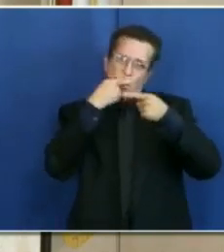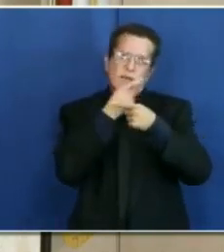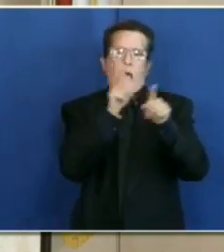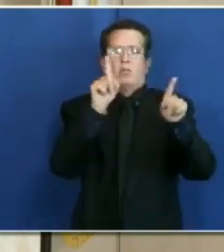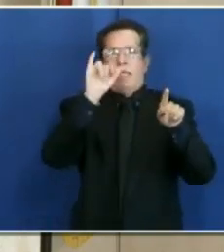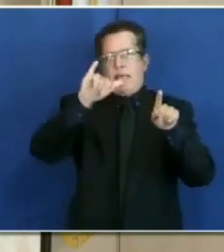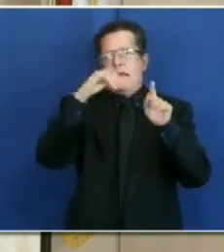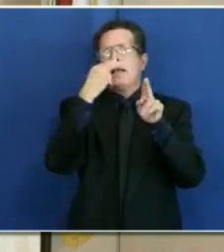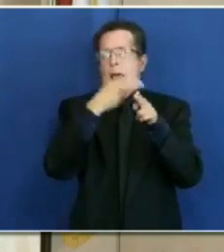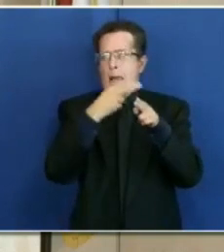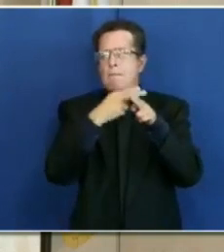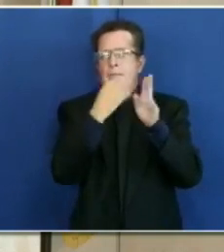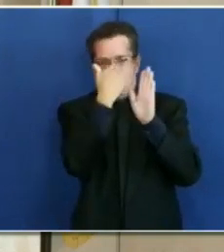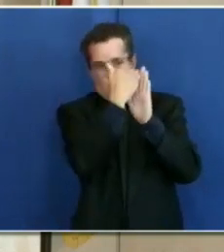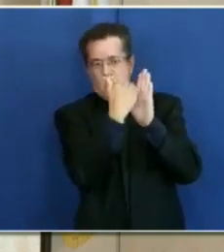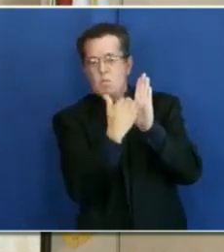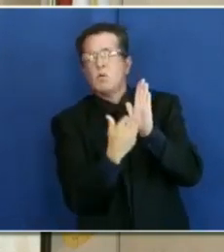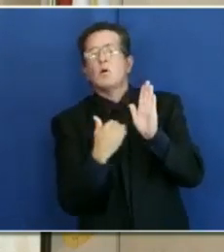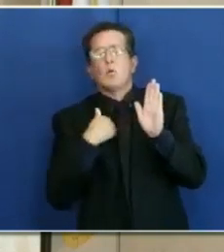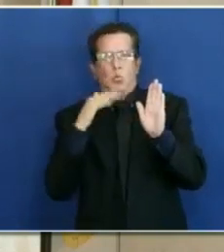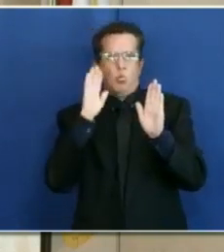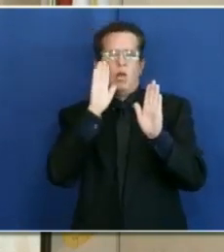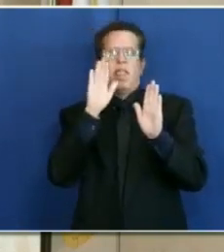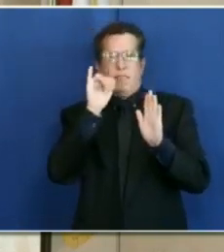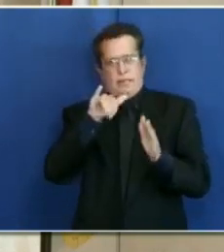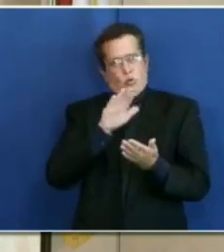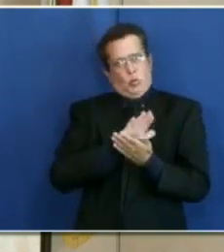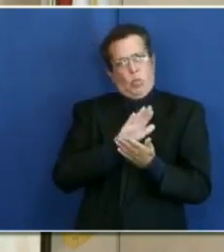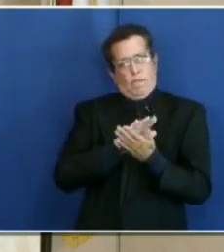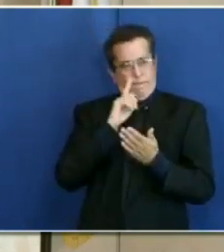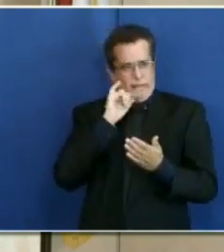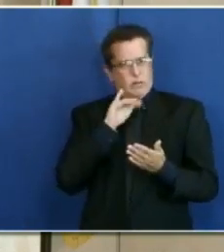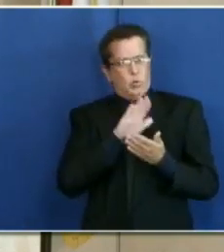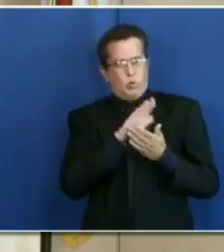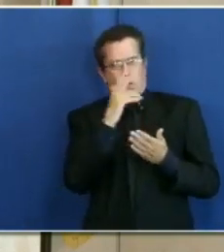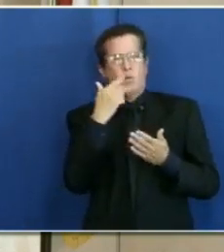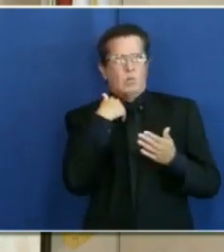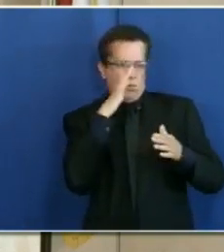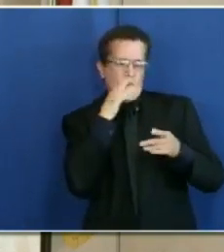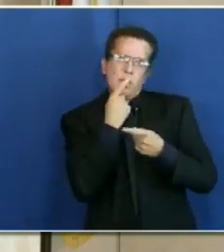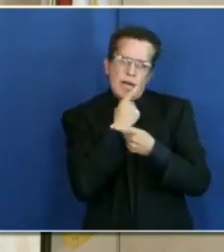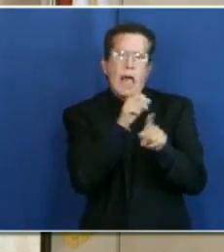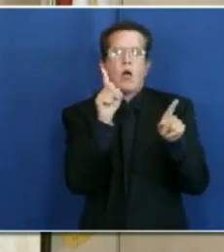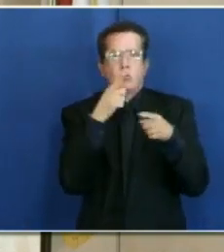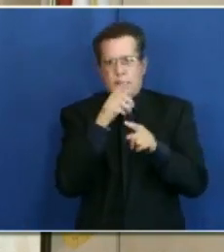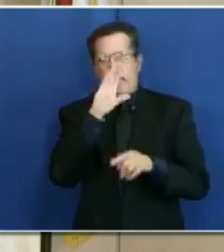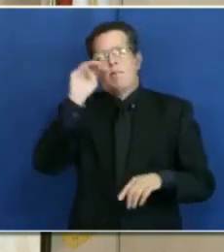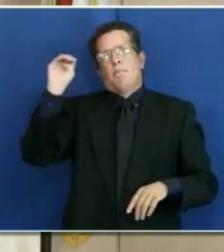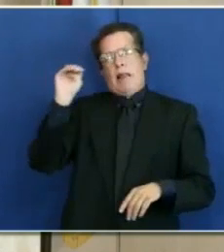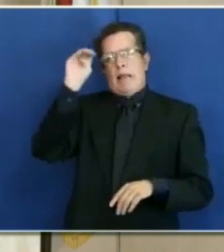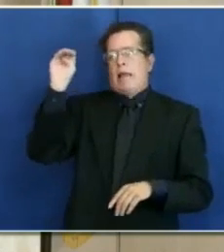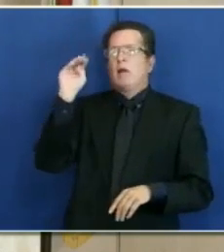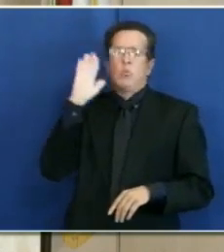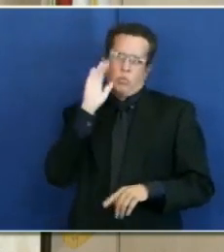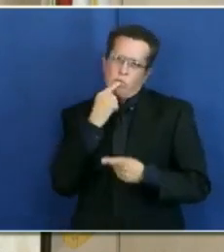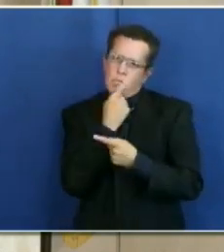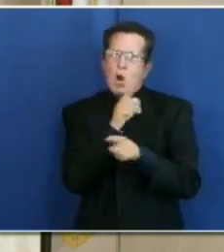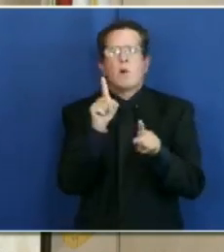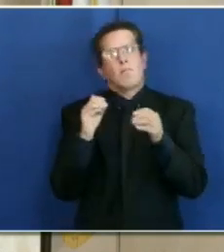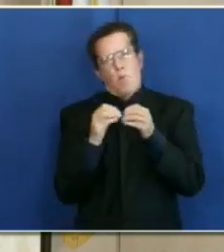and we will have additional names three days after Monday that we will post. So as we submit,